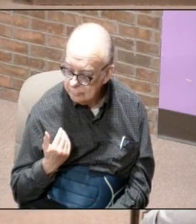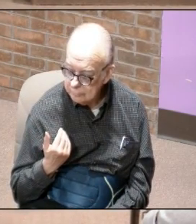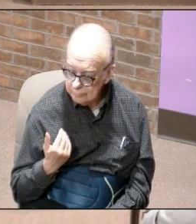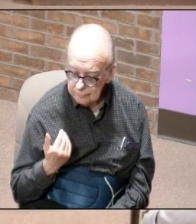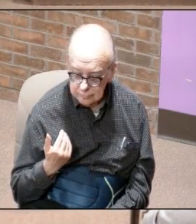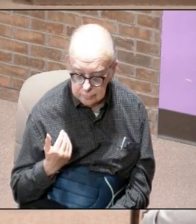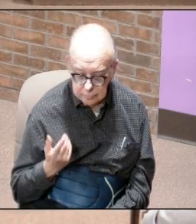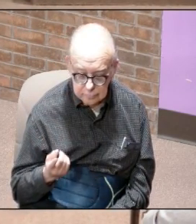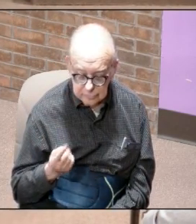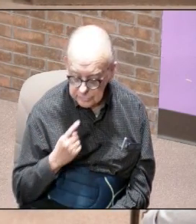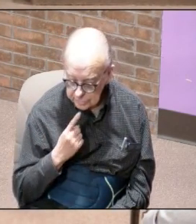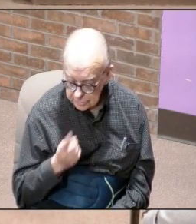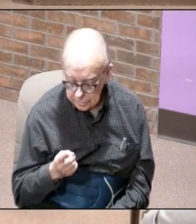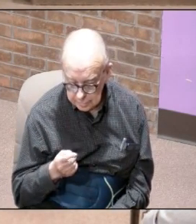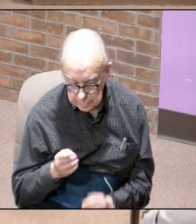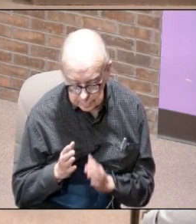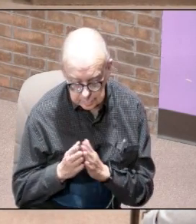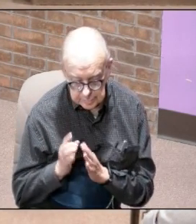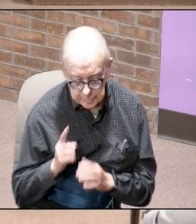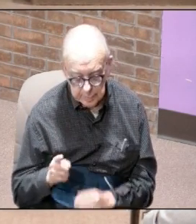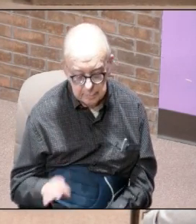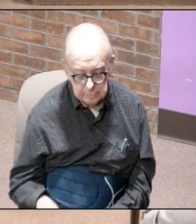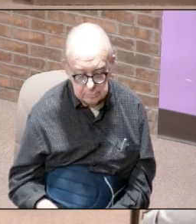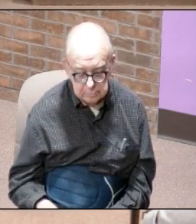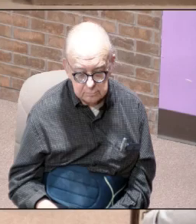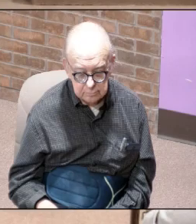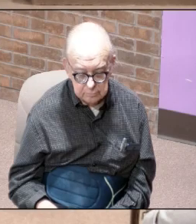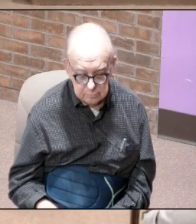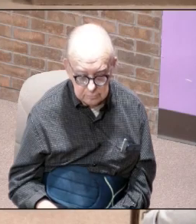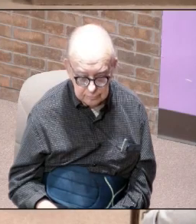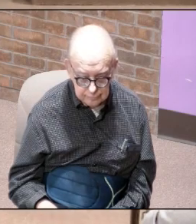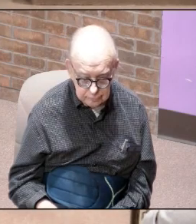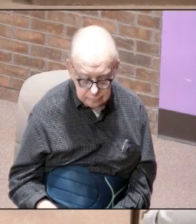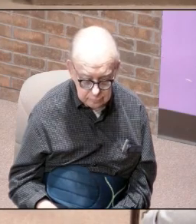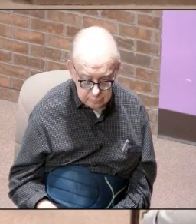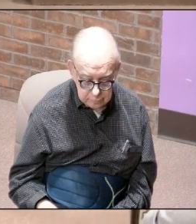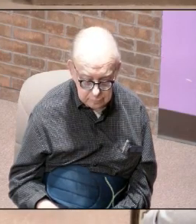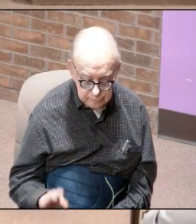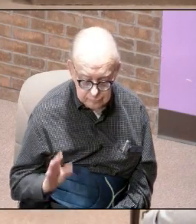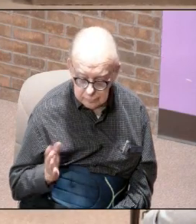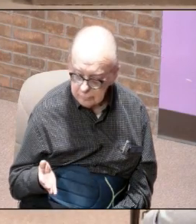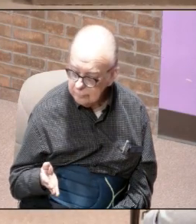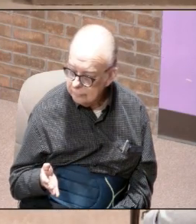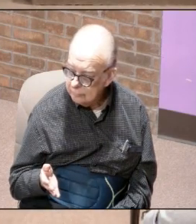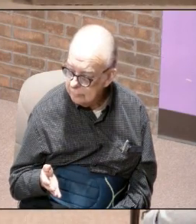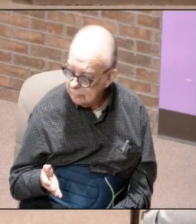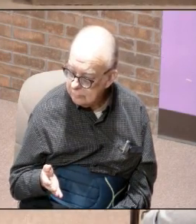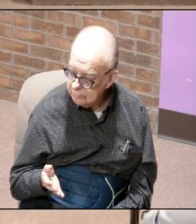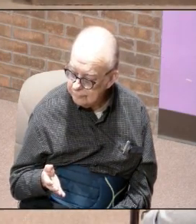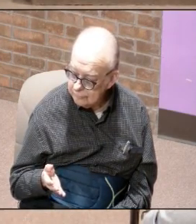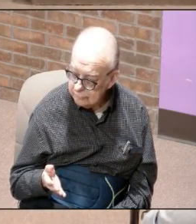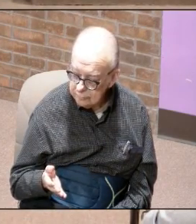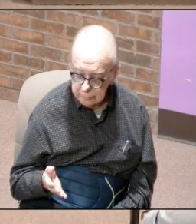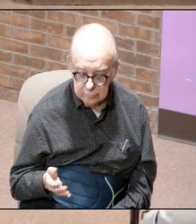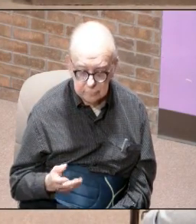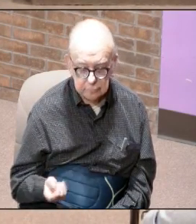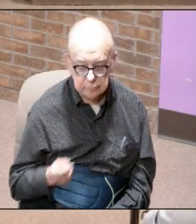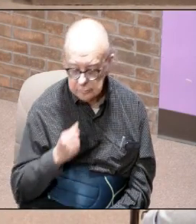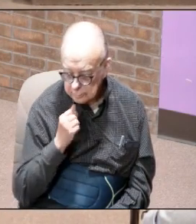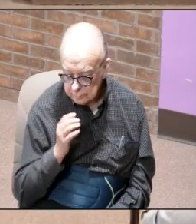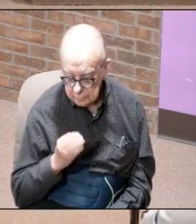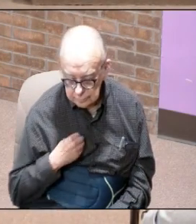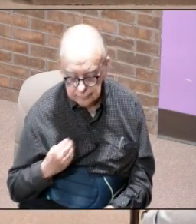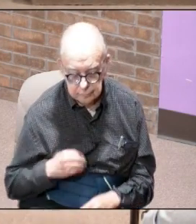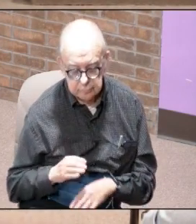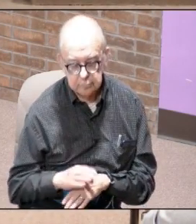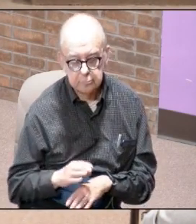but we sure can correct the future and make it right or if you're here and you're not a member of this church and you'd like